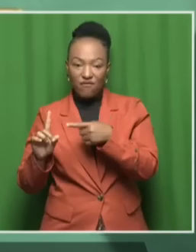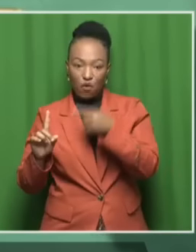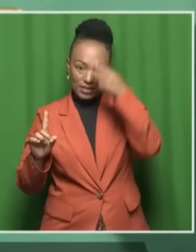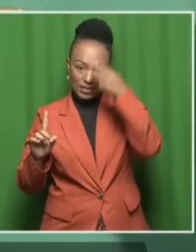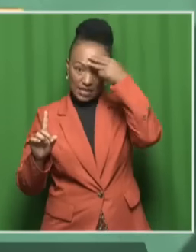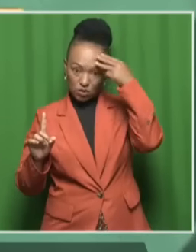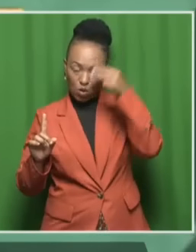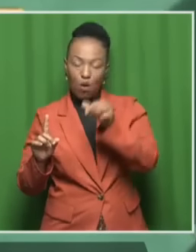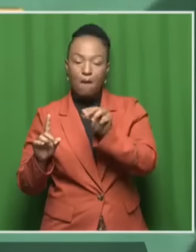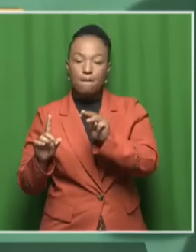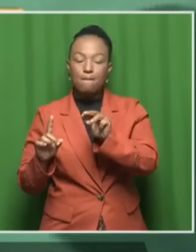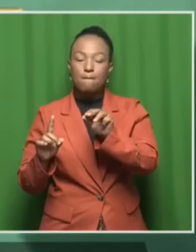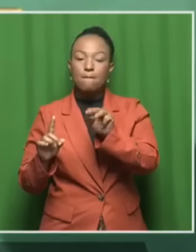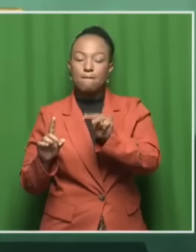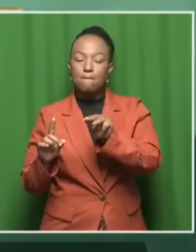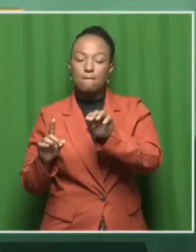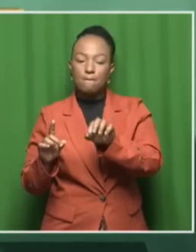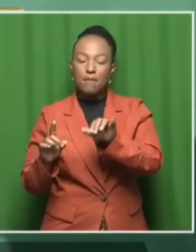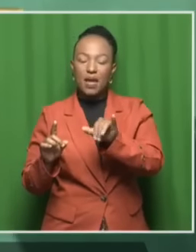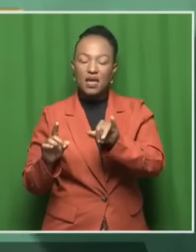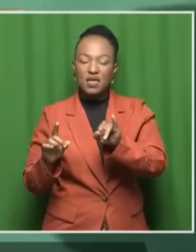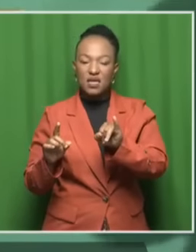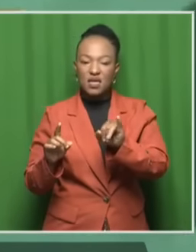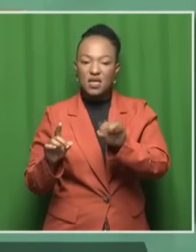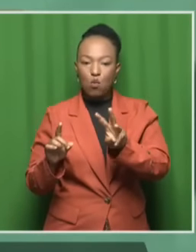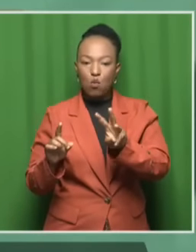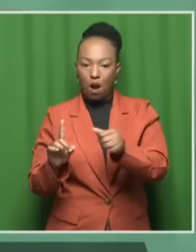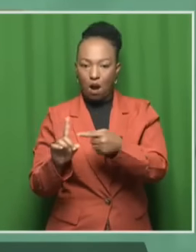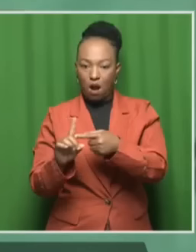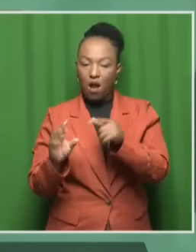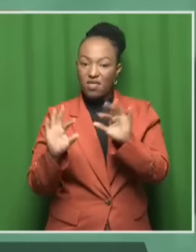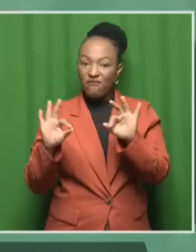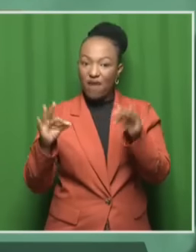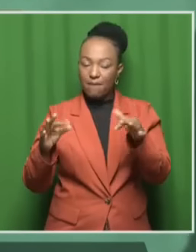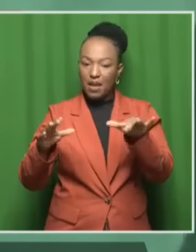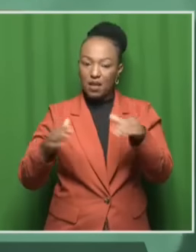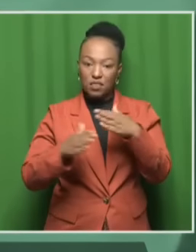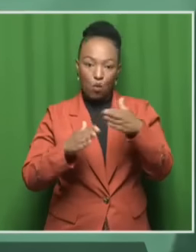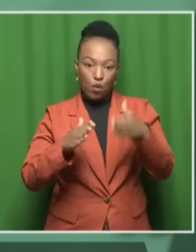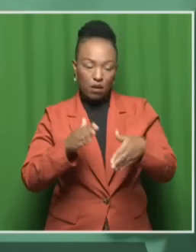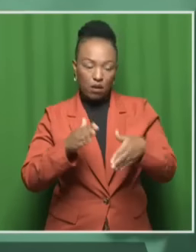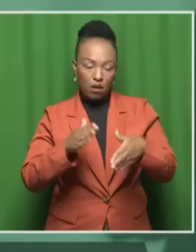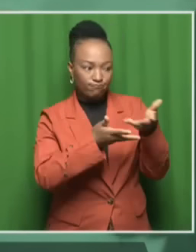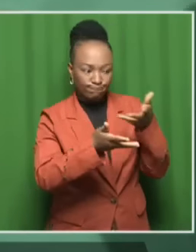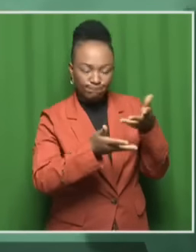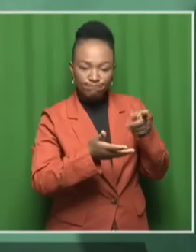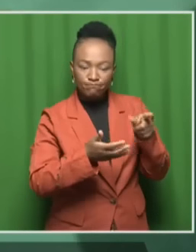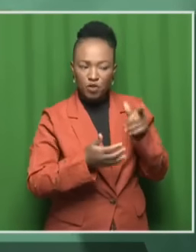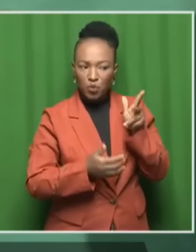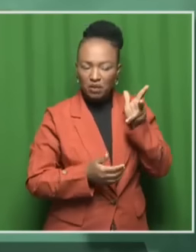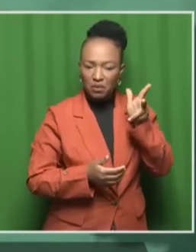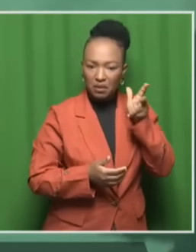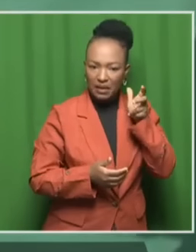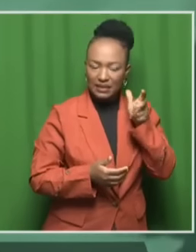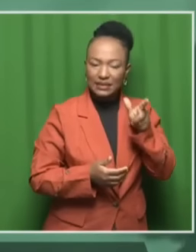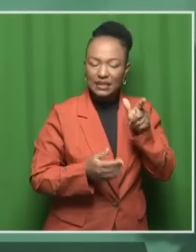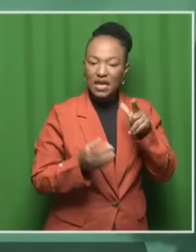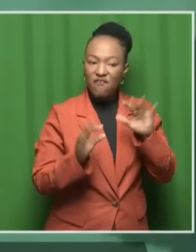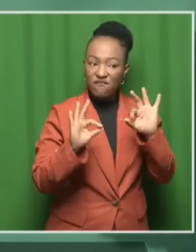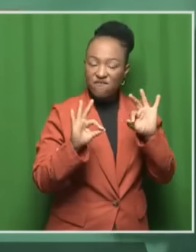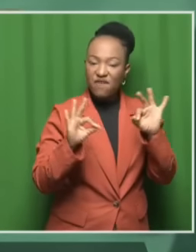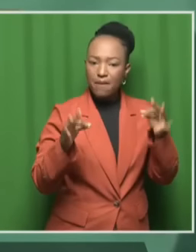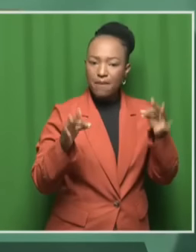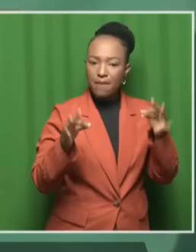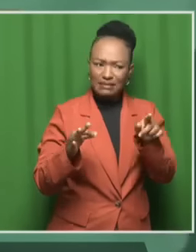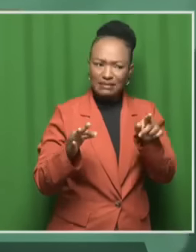years on. In conversations, Sakina, that we had with the family over the weekend, you certainly do get a sense that this family wants to see this